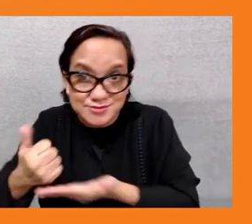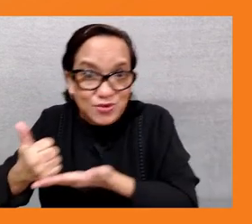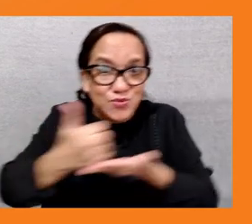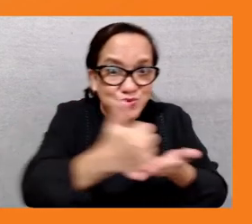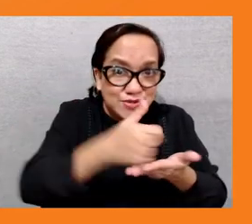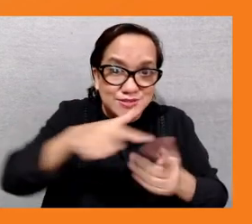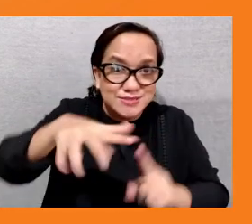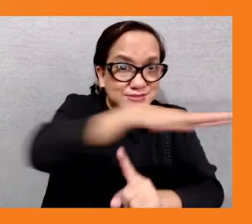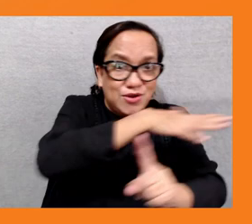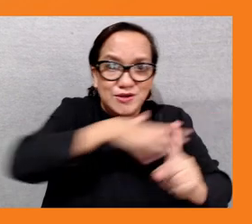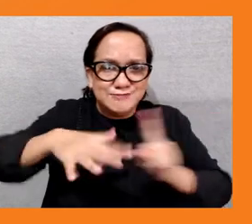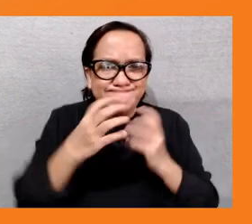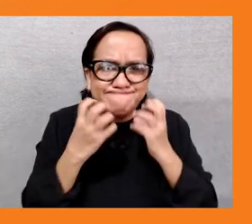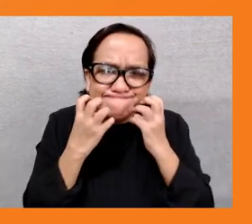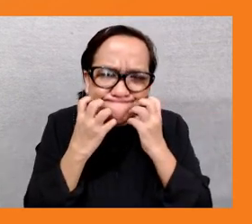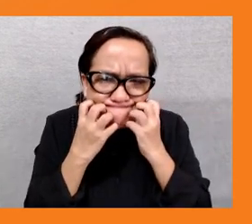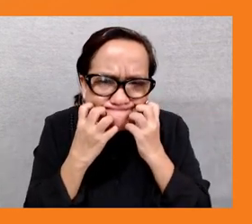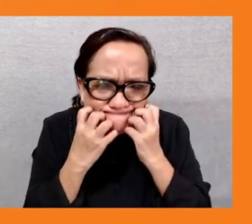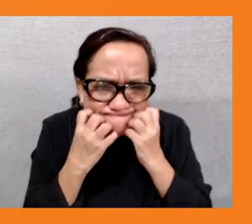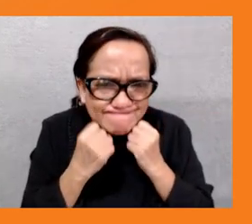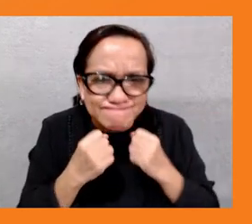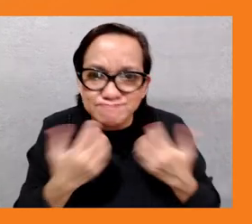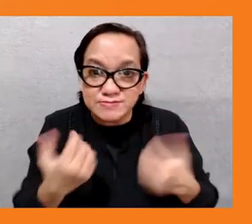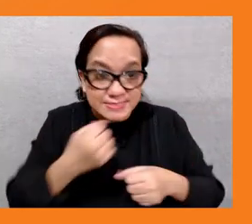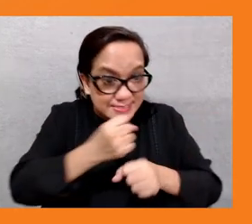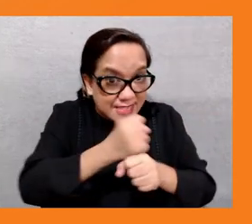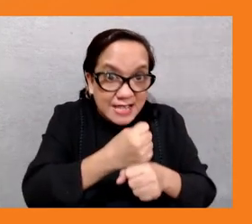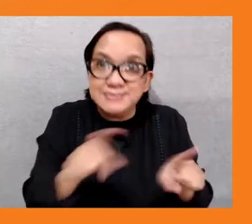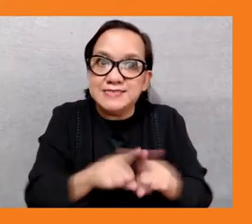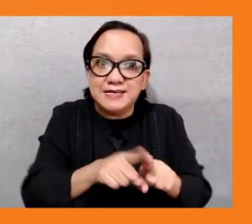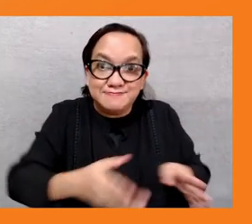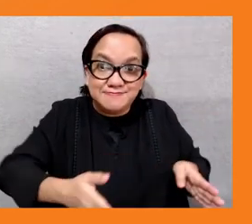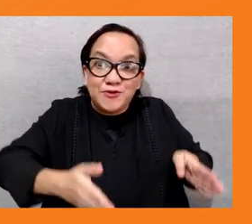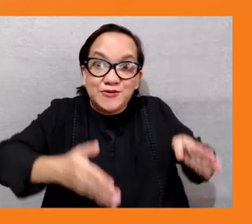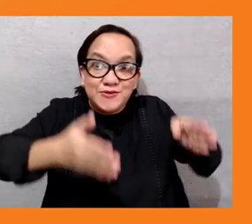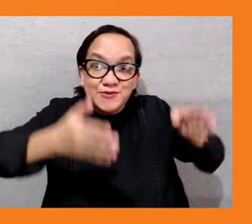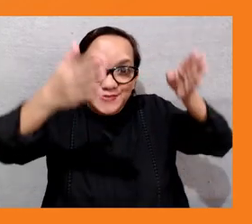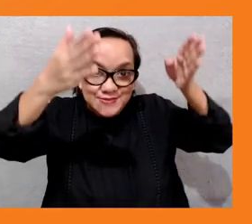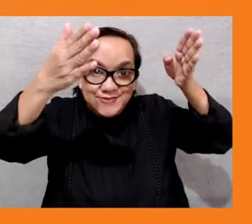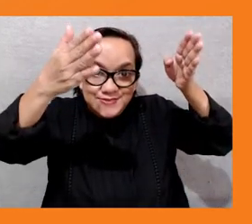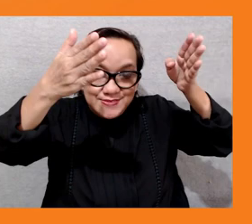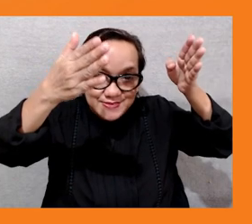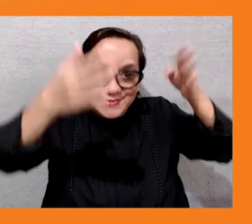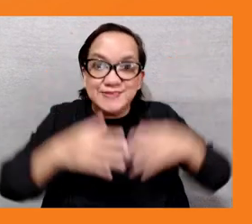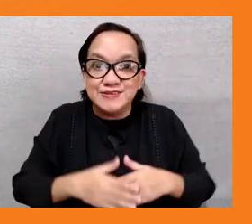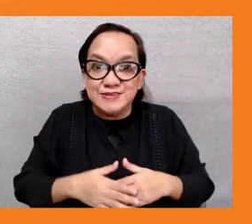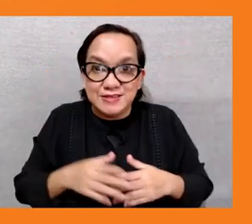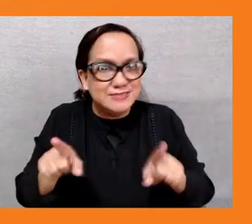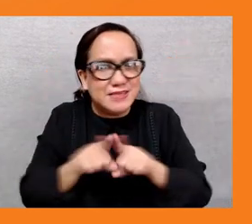manufacturing construction or in emerging green sectors such as renewable energy and energy efficiency